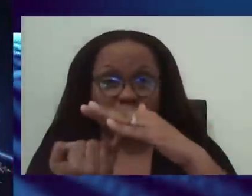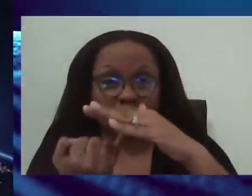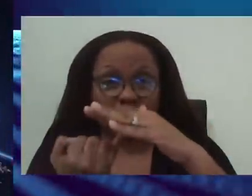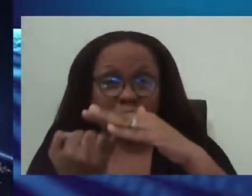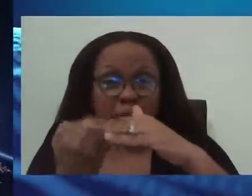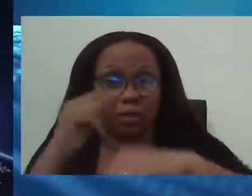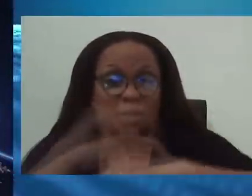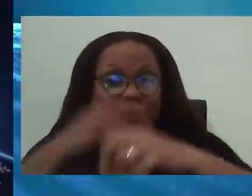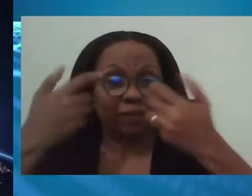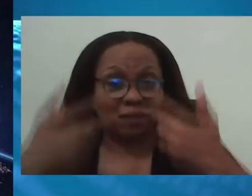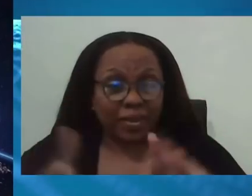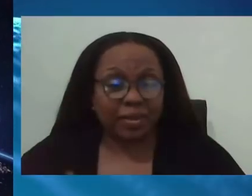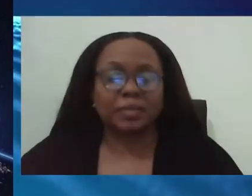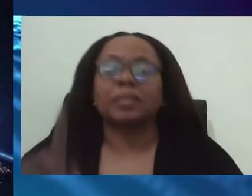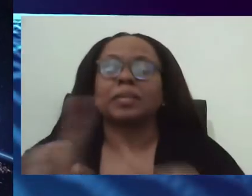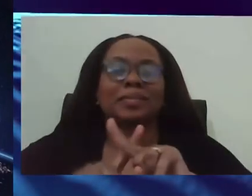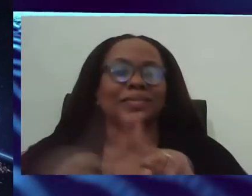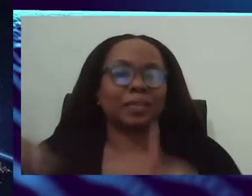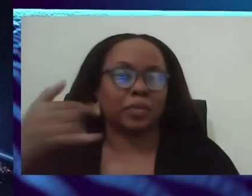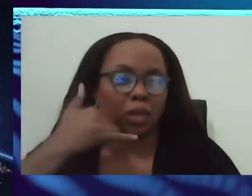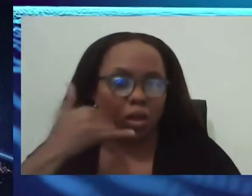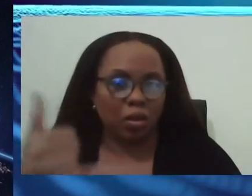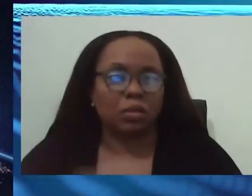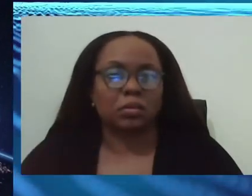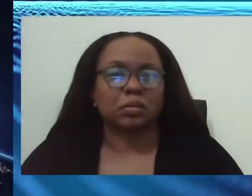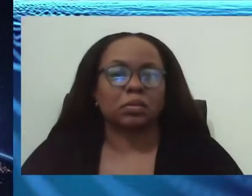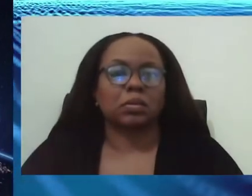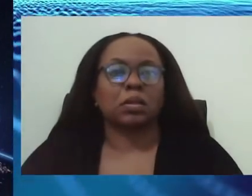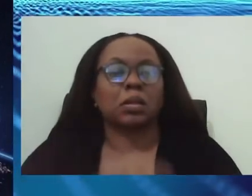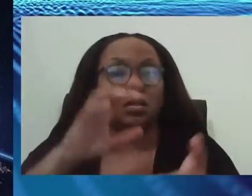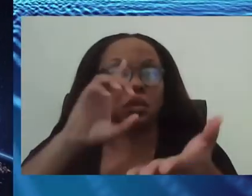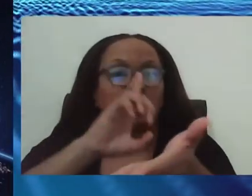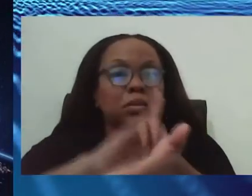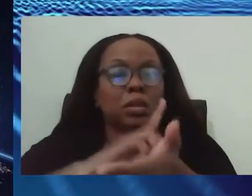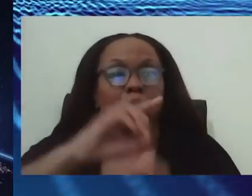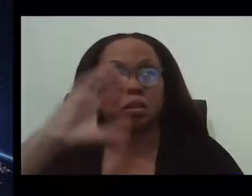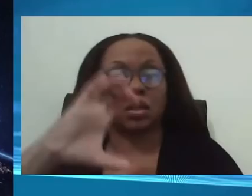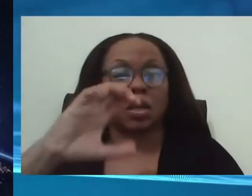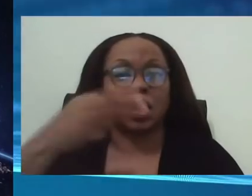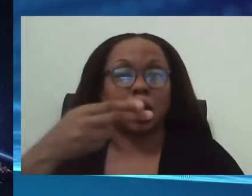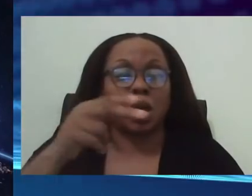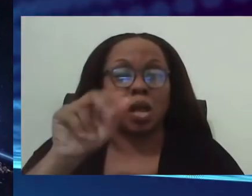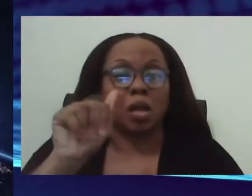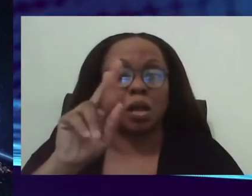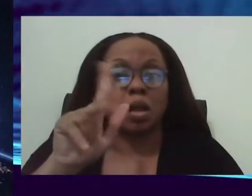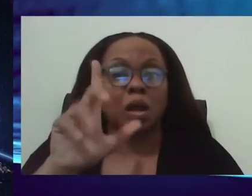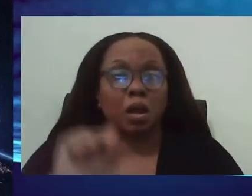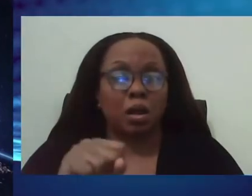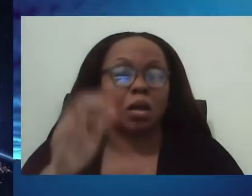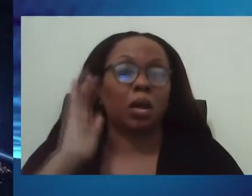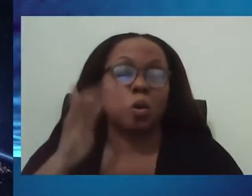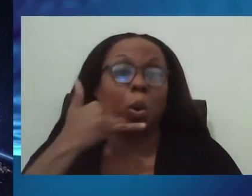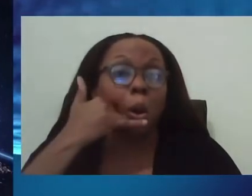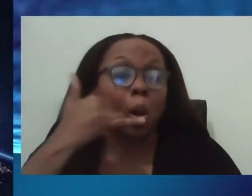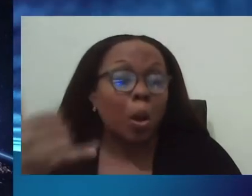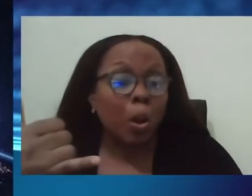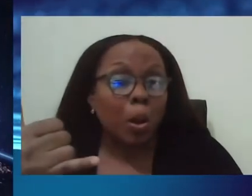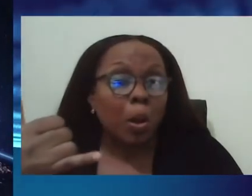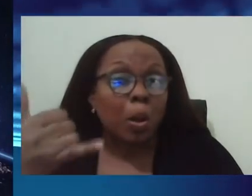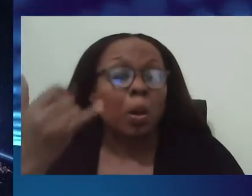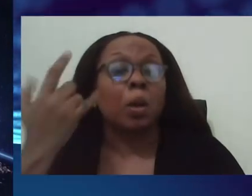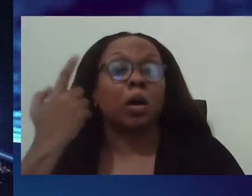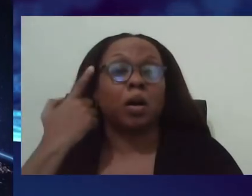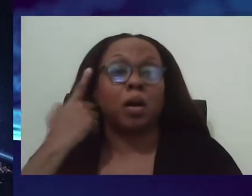will get a different type of call. And that's from Dr. Brian Charles's team, who's responsible for discharging persons. And